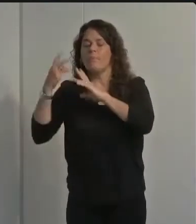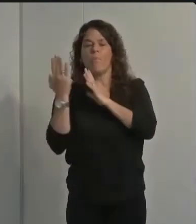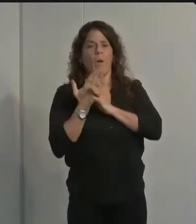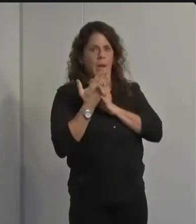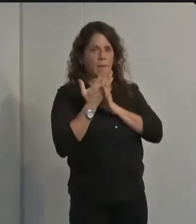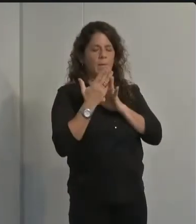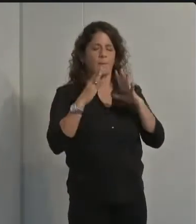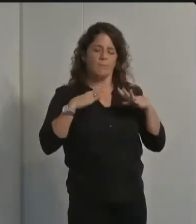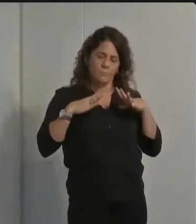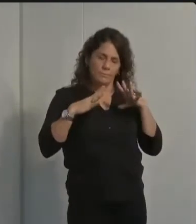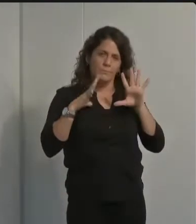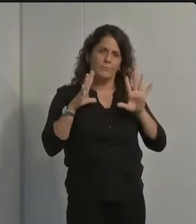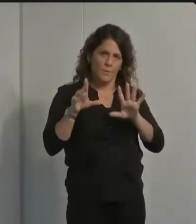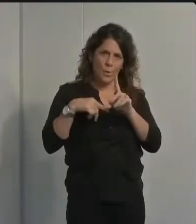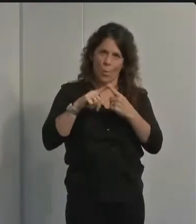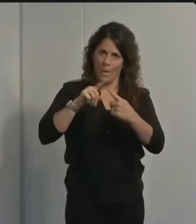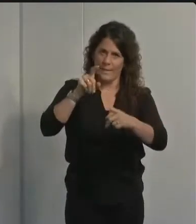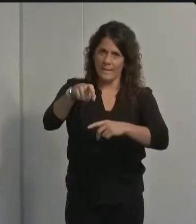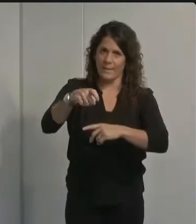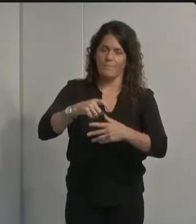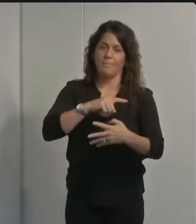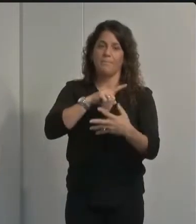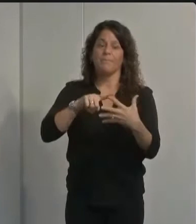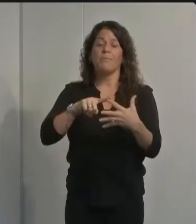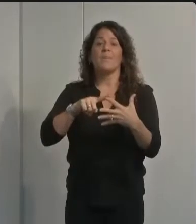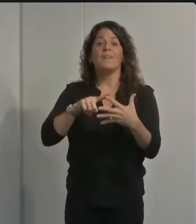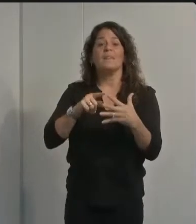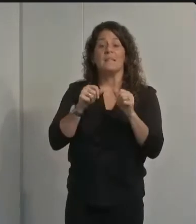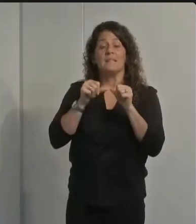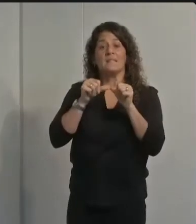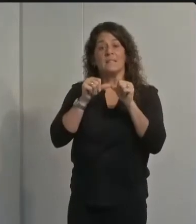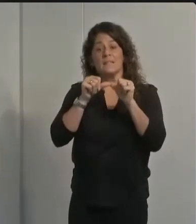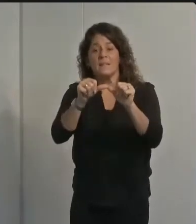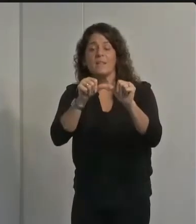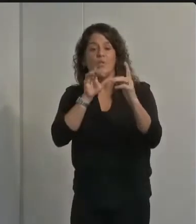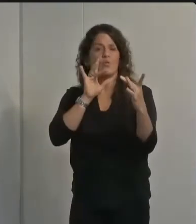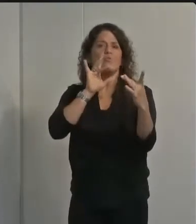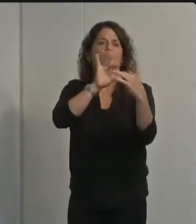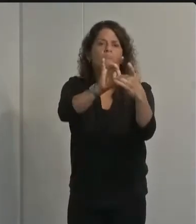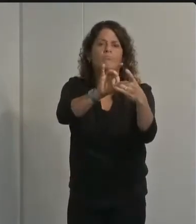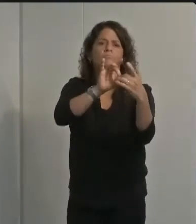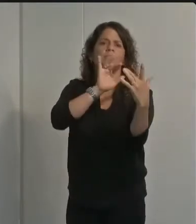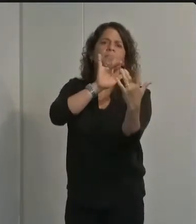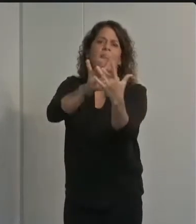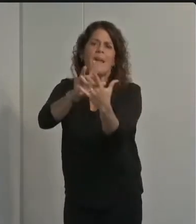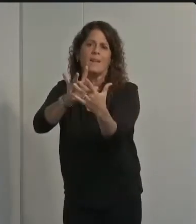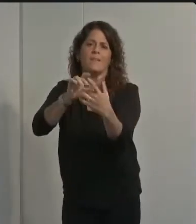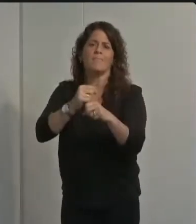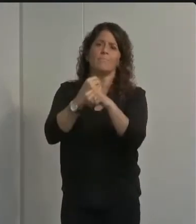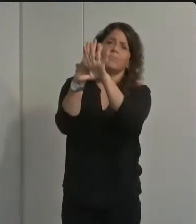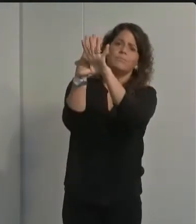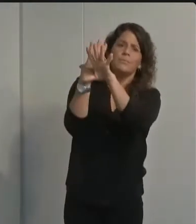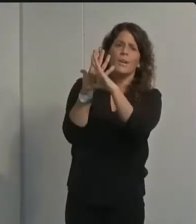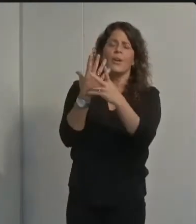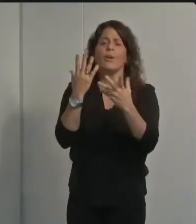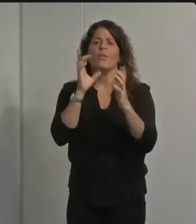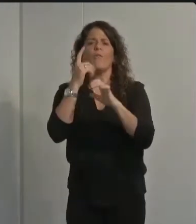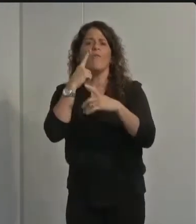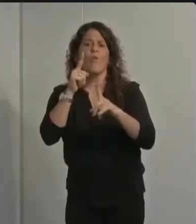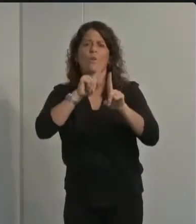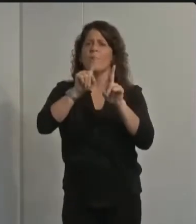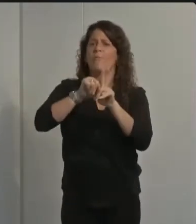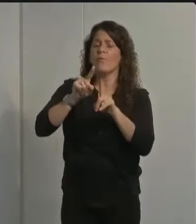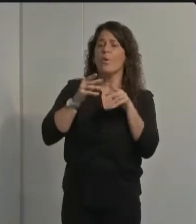step second is to stay socially connected connect with supportive family and friends look for productive